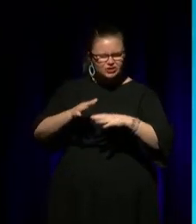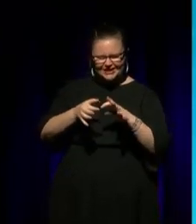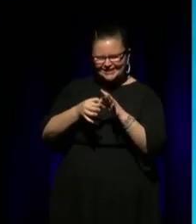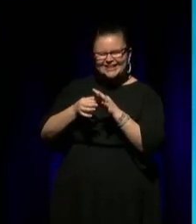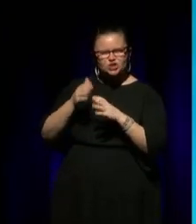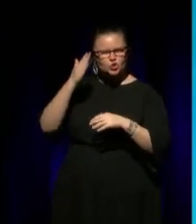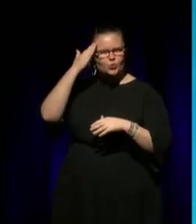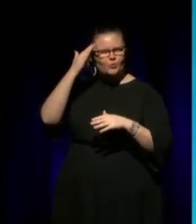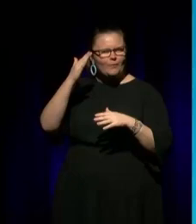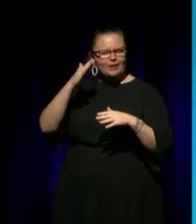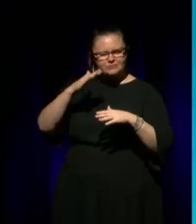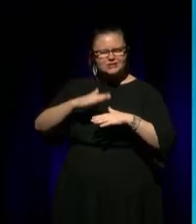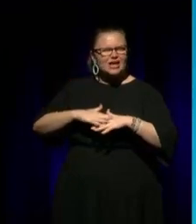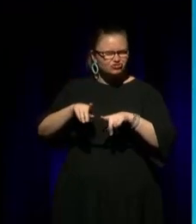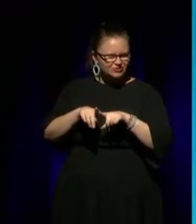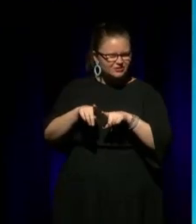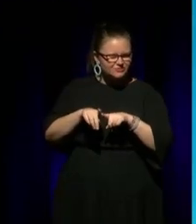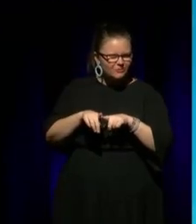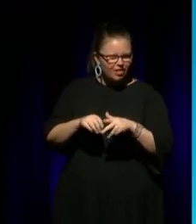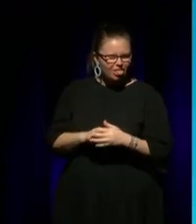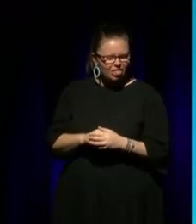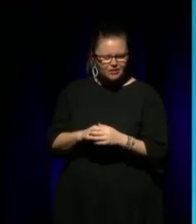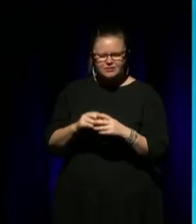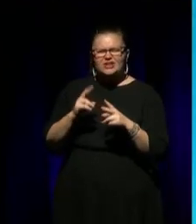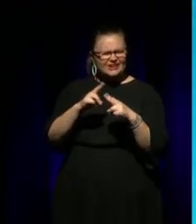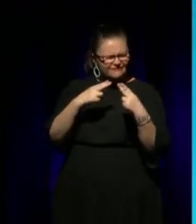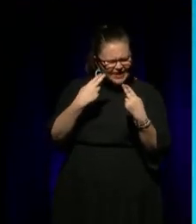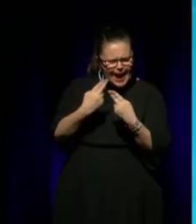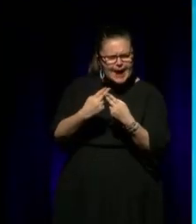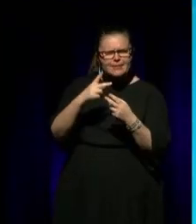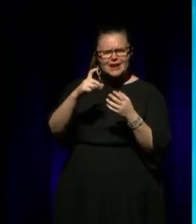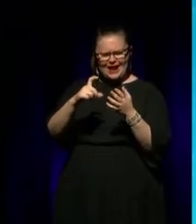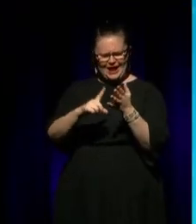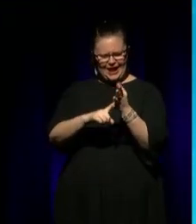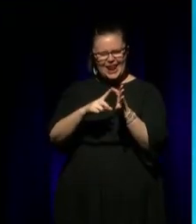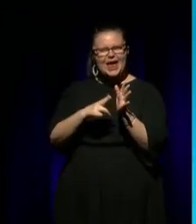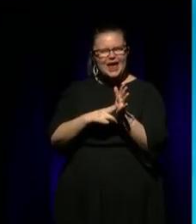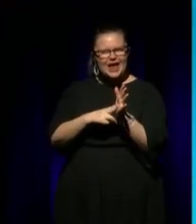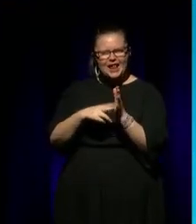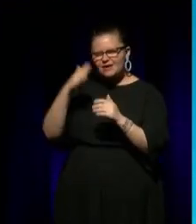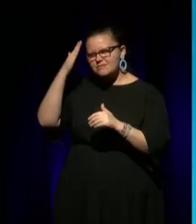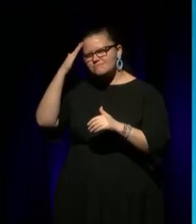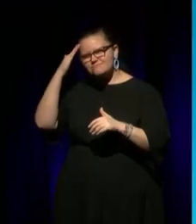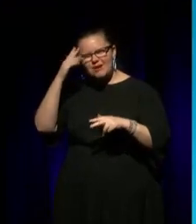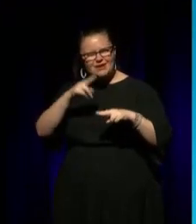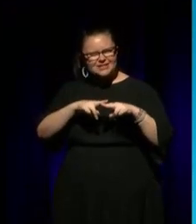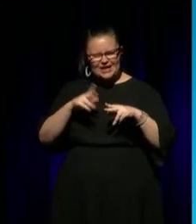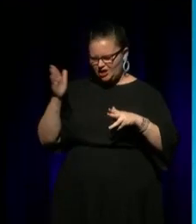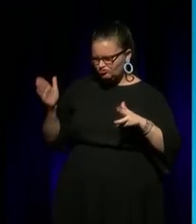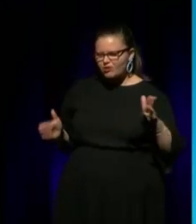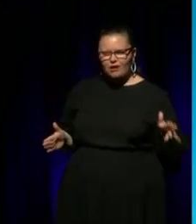was always this thing of family and clan and our mum and father's side, they were always there and